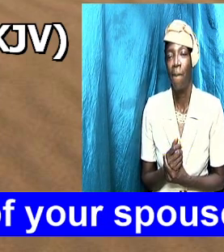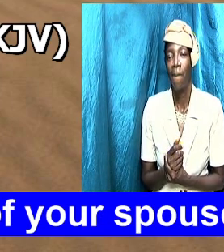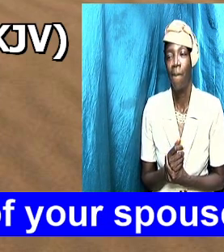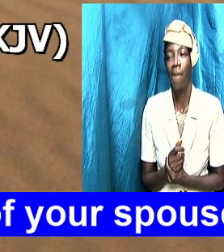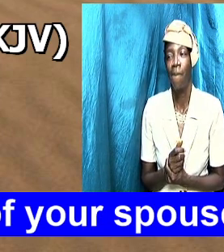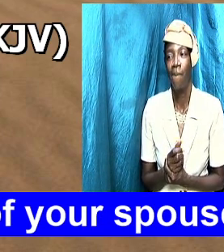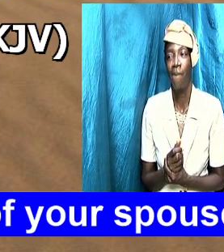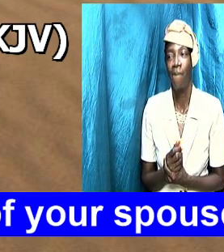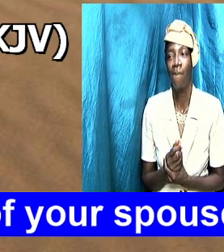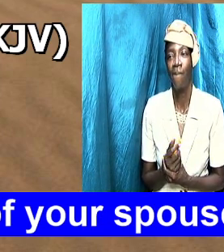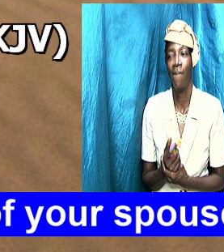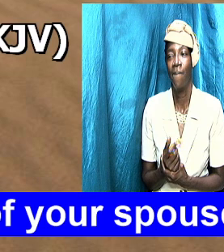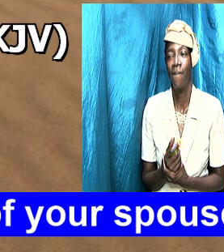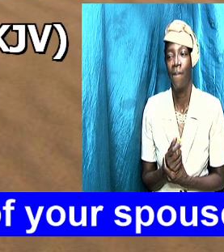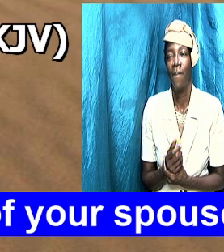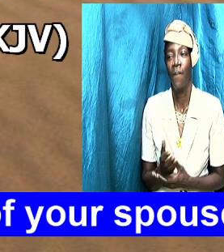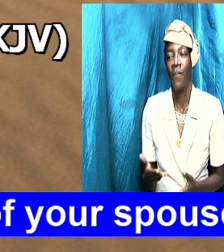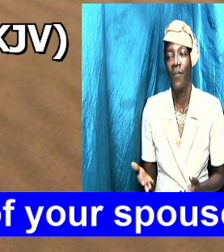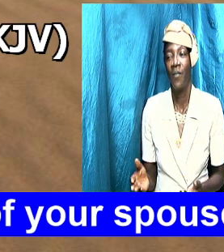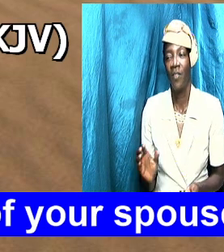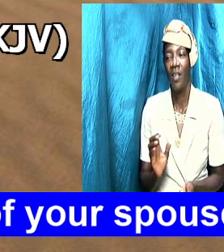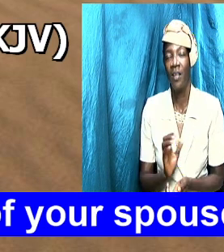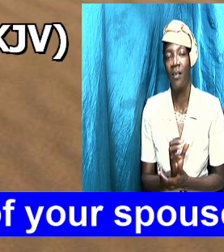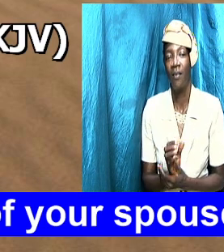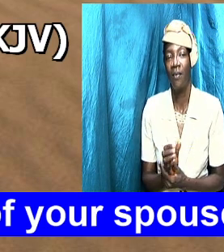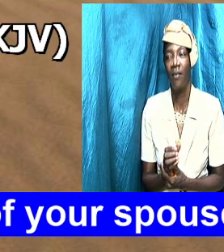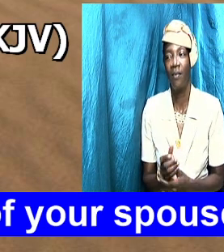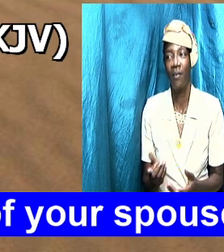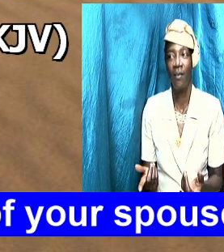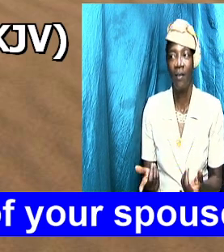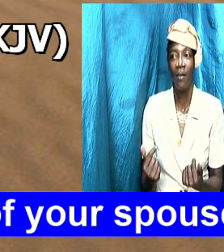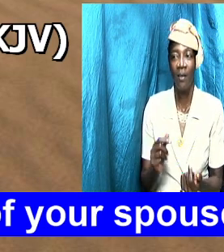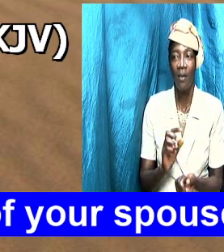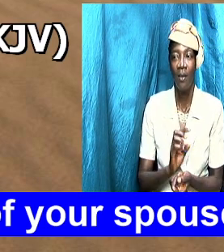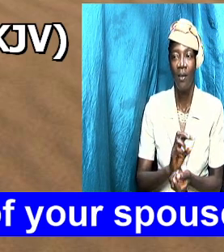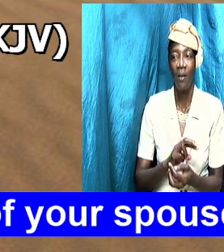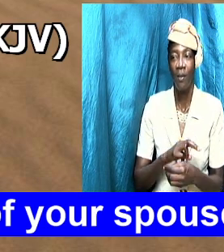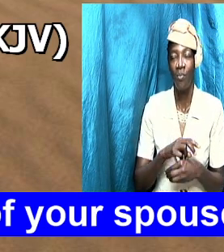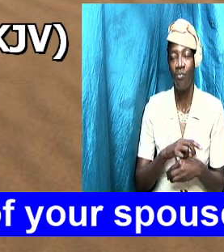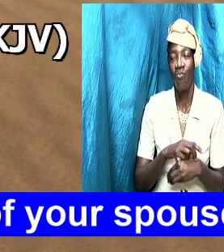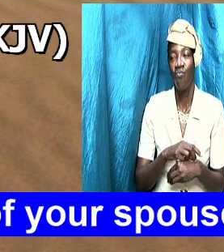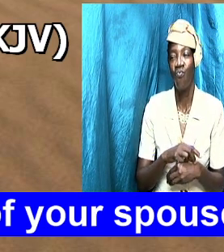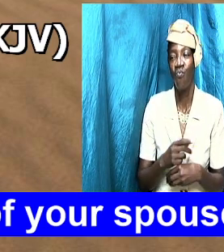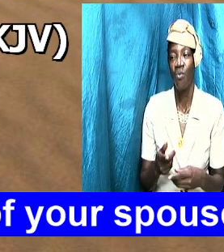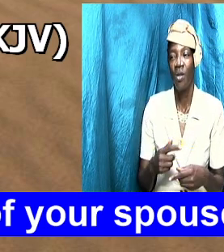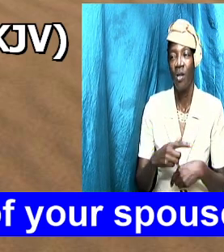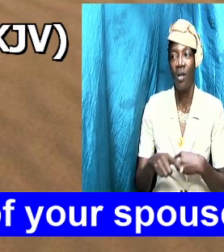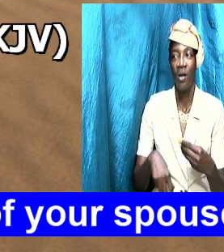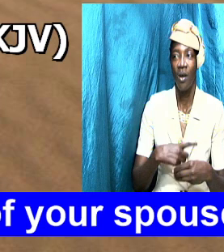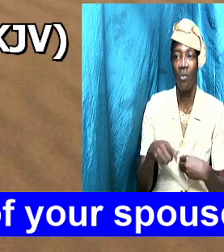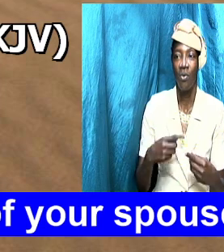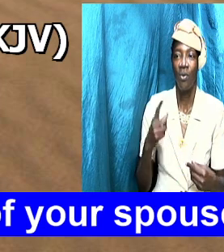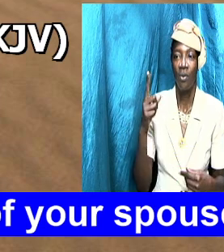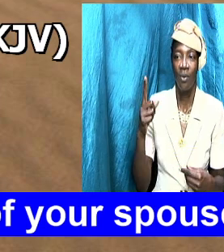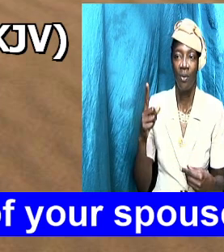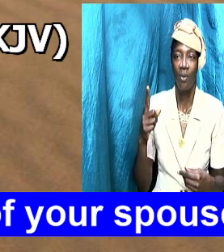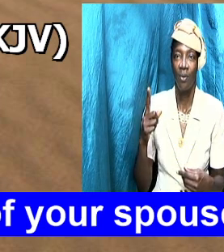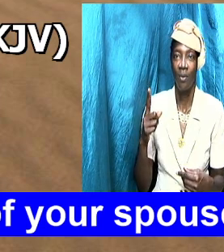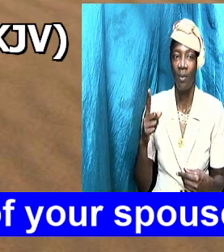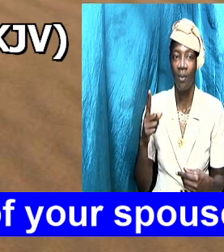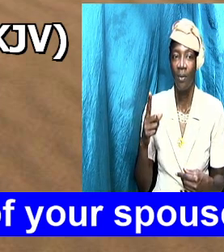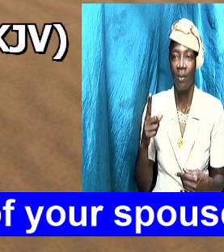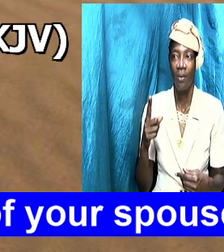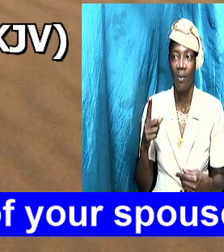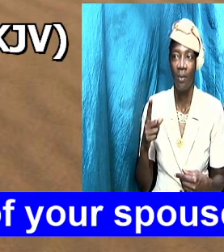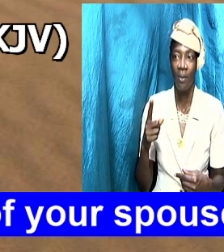things come around to a point where